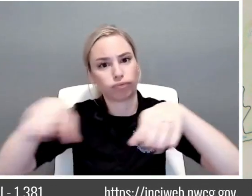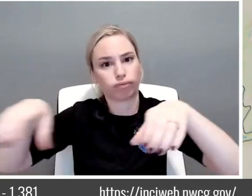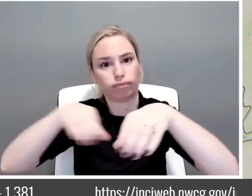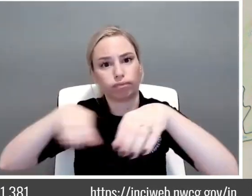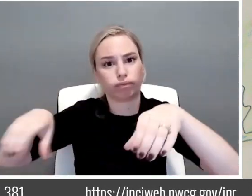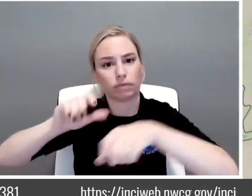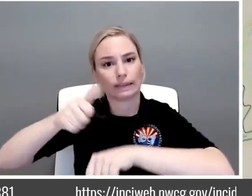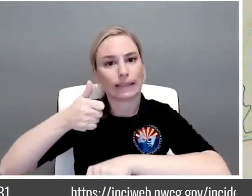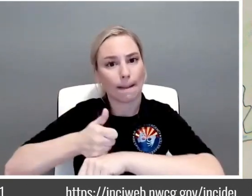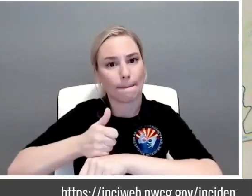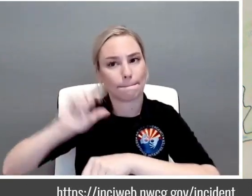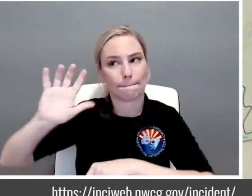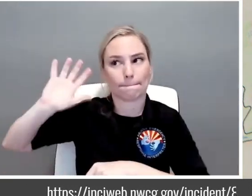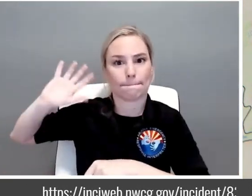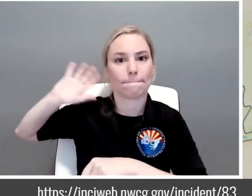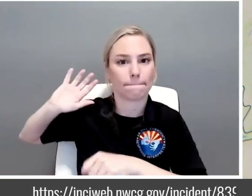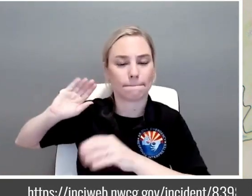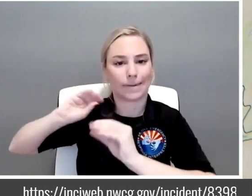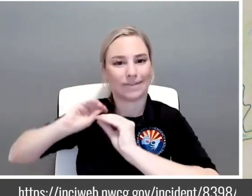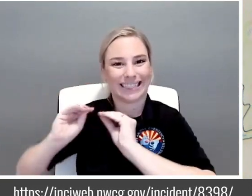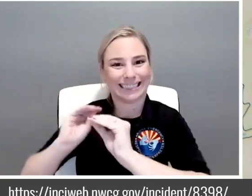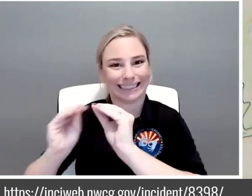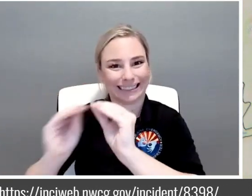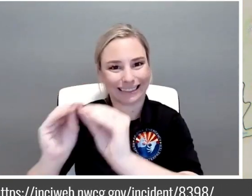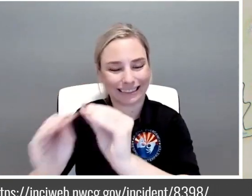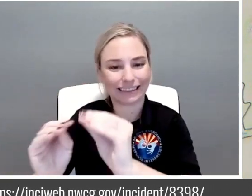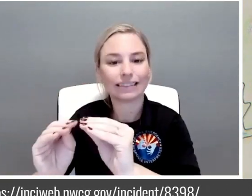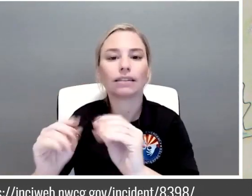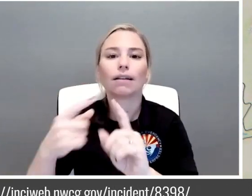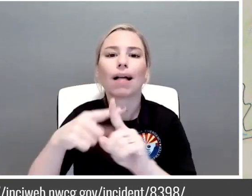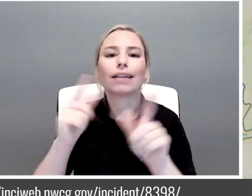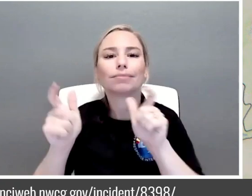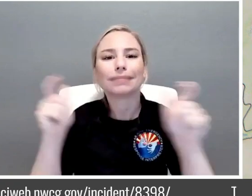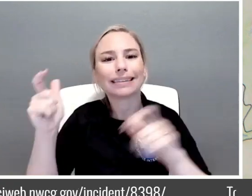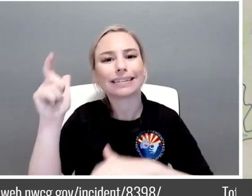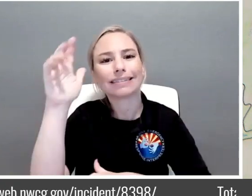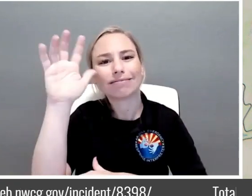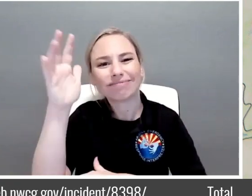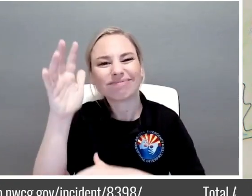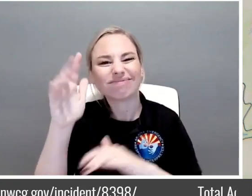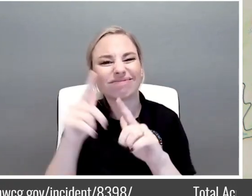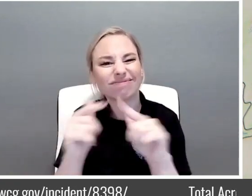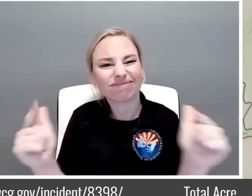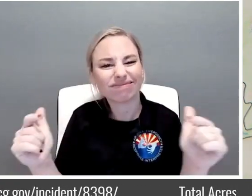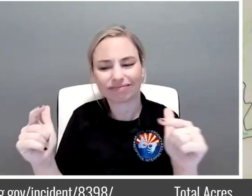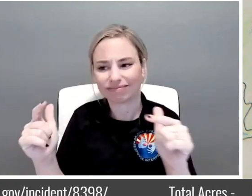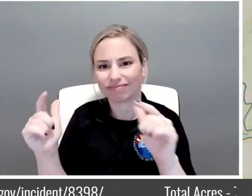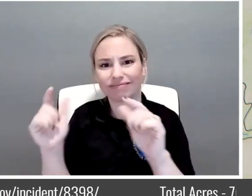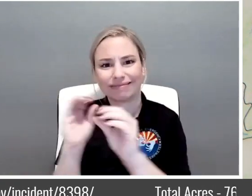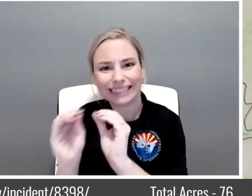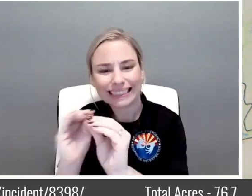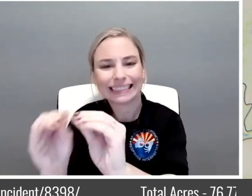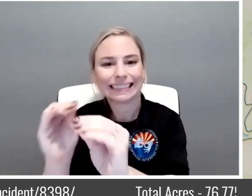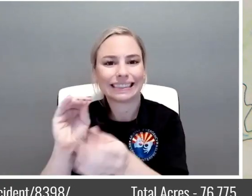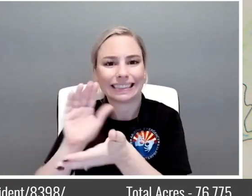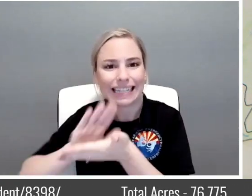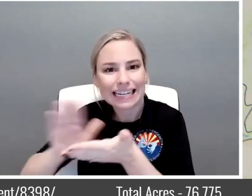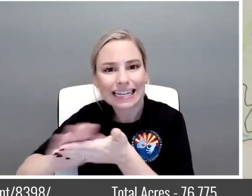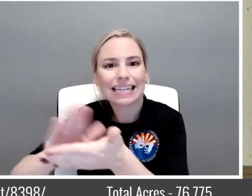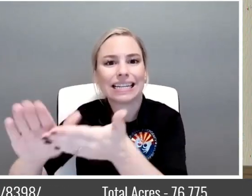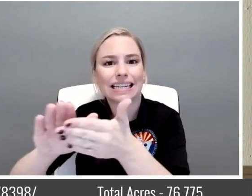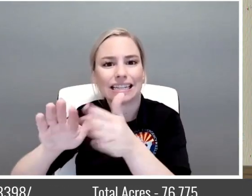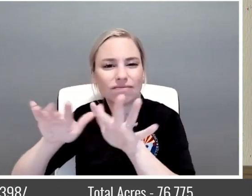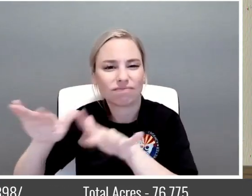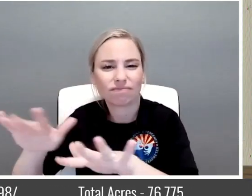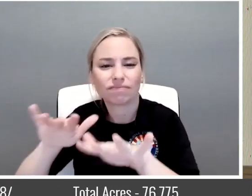and we've got some big stuff timber and stuff that's out there that they're cleaning that up to get that unburned fuel out of there